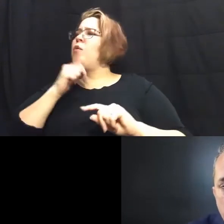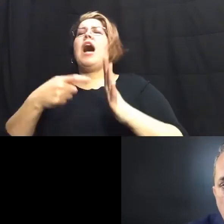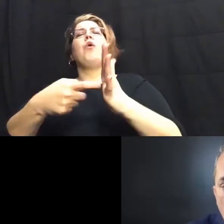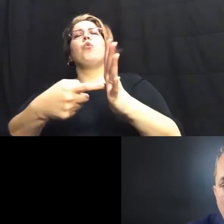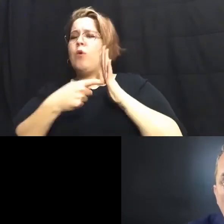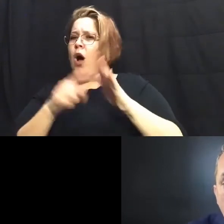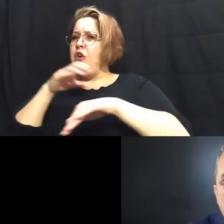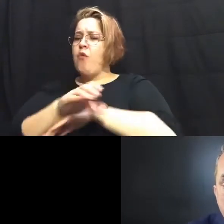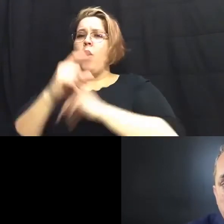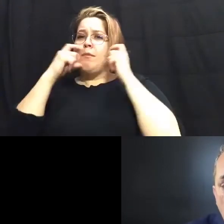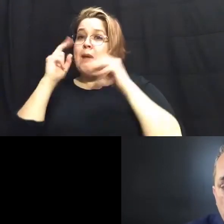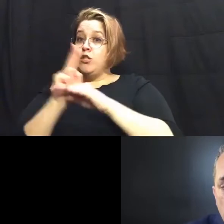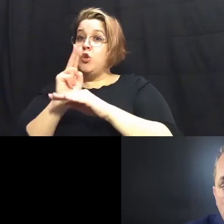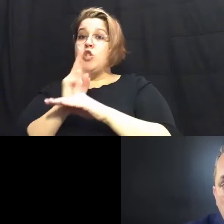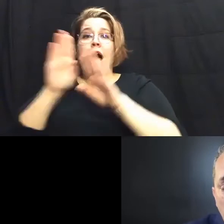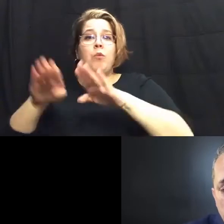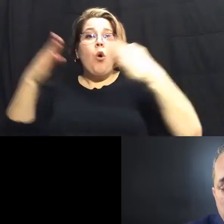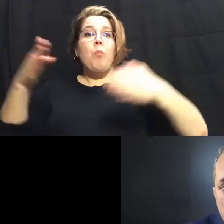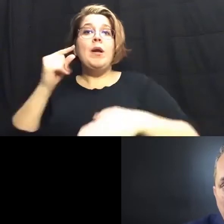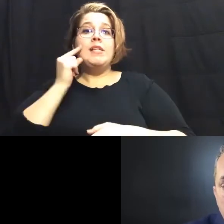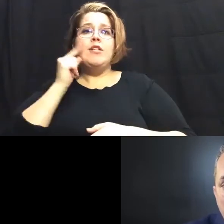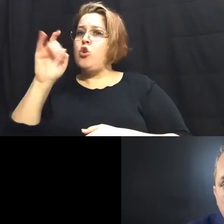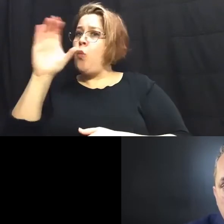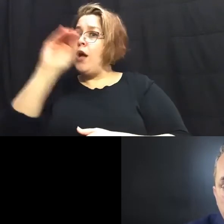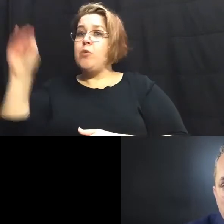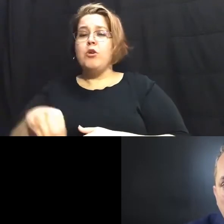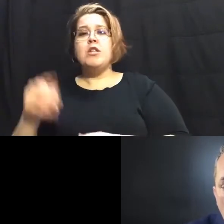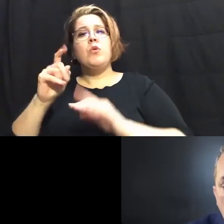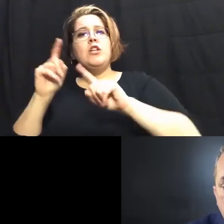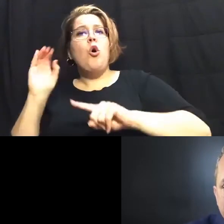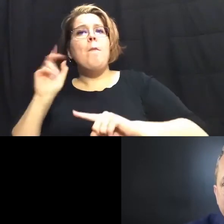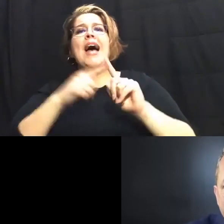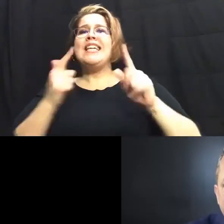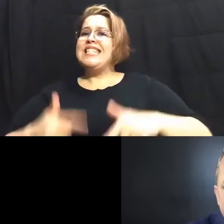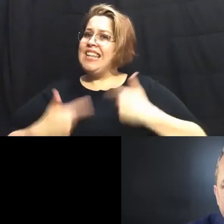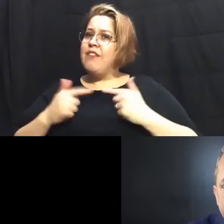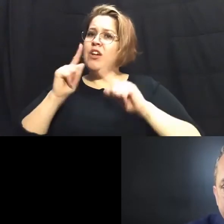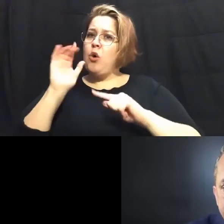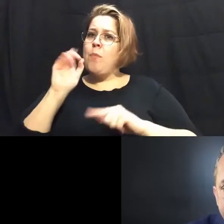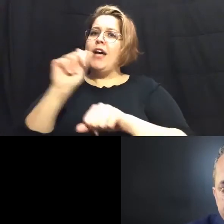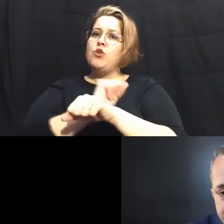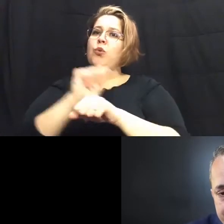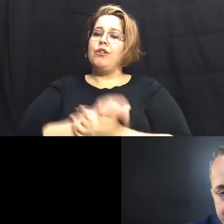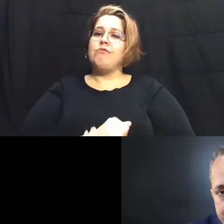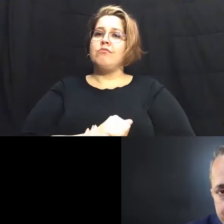way shape or form and i'd open up san antonio 100 we got to get back to living work um you mentioned vaccinations